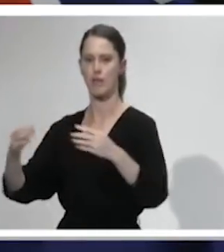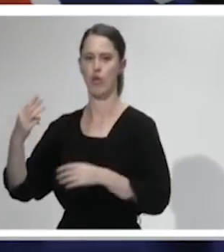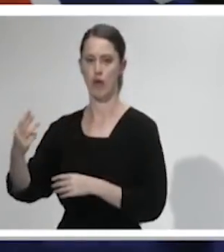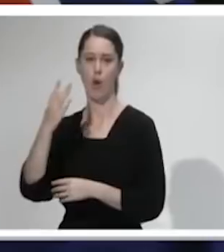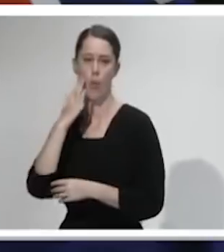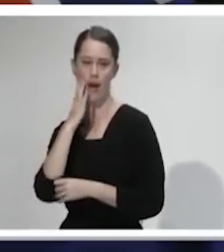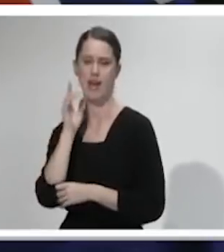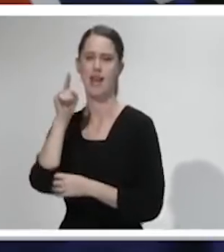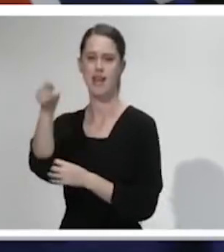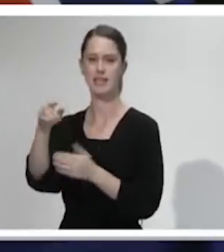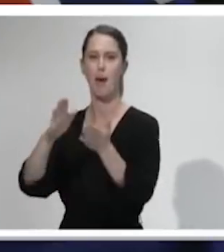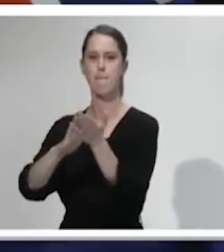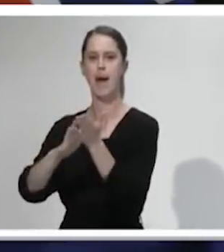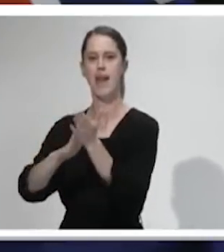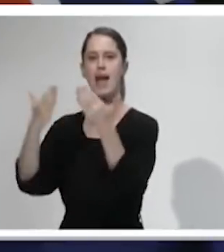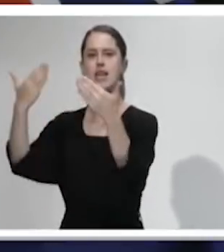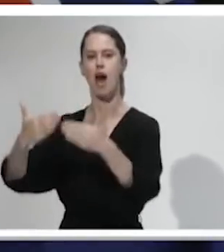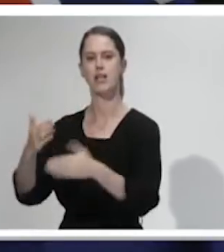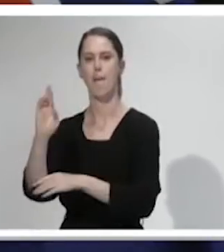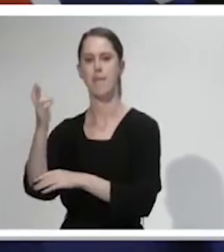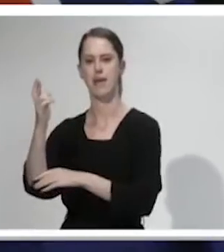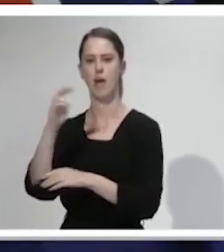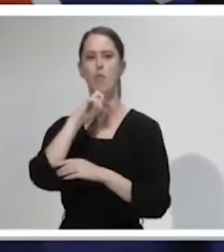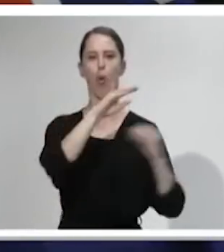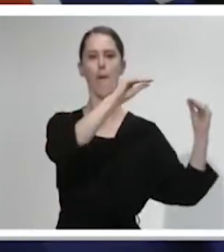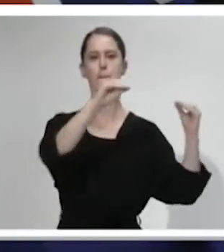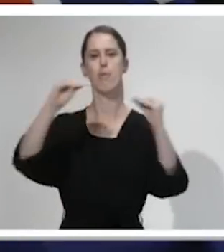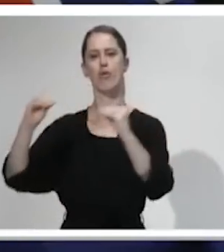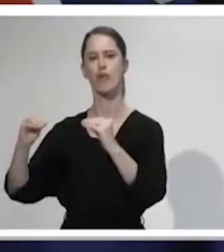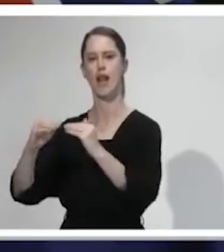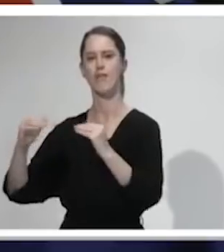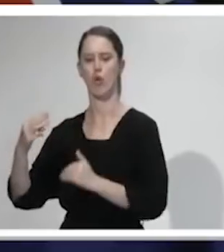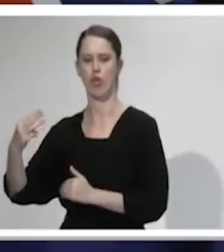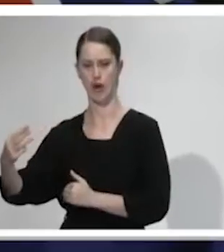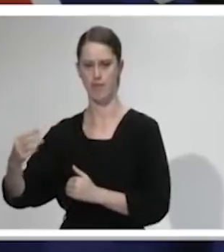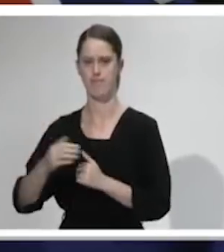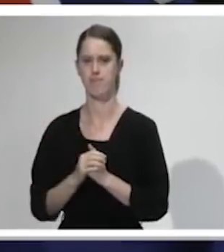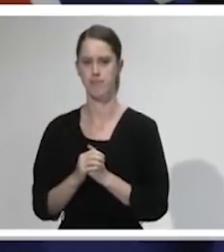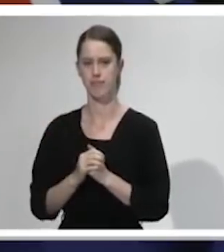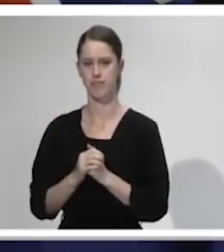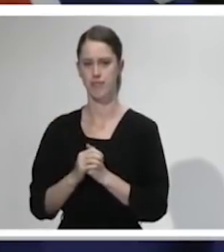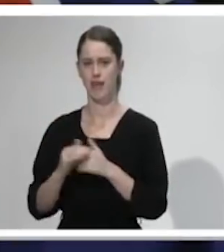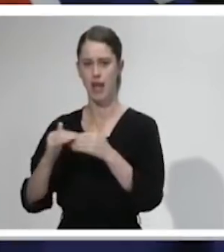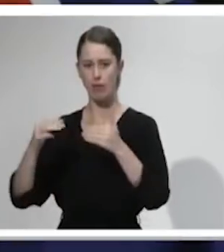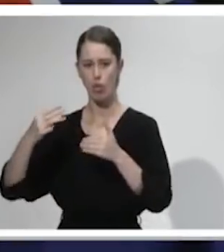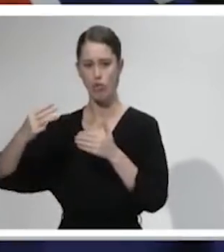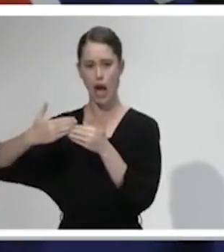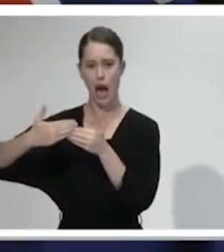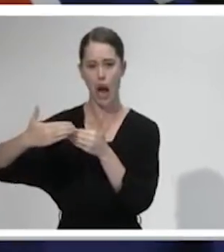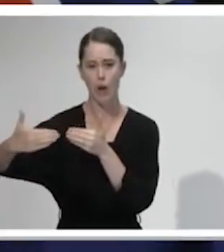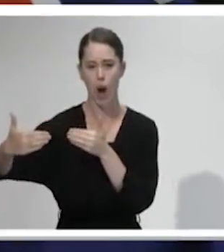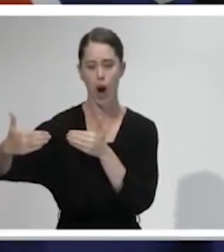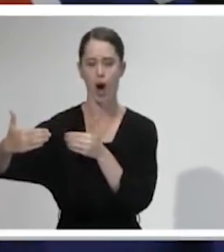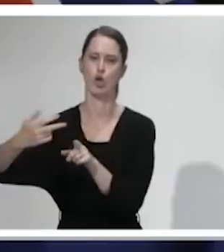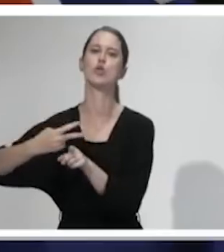April 27, one week from today. We will then hold at Alert Level 3 for